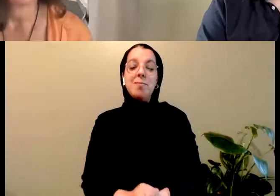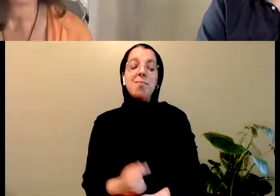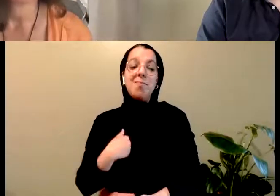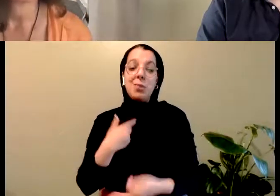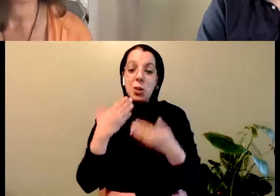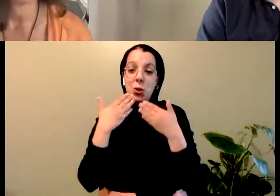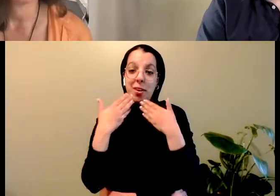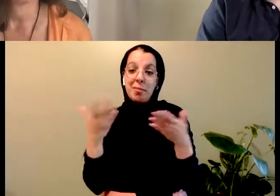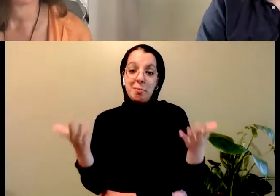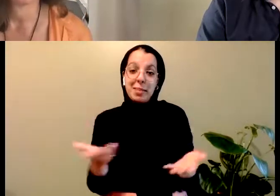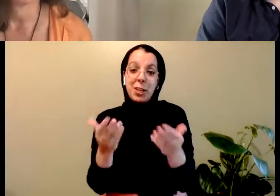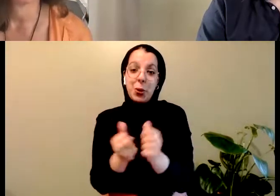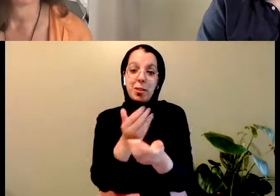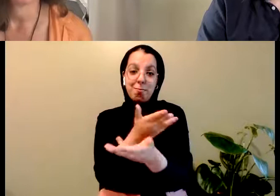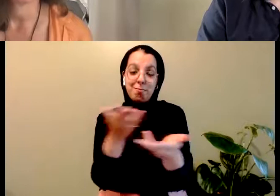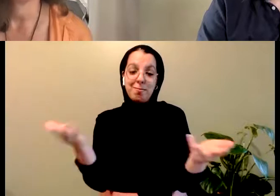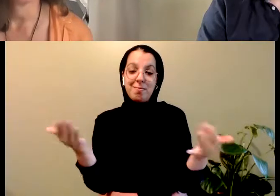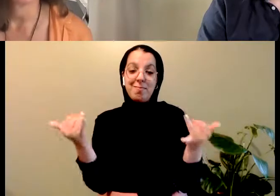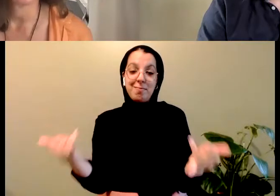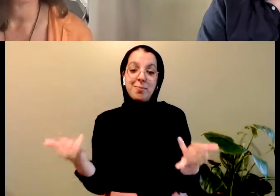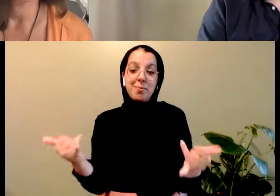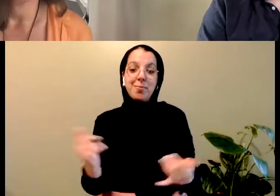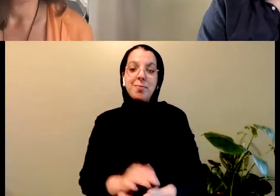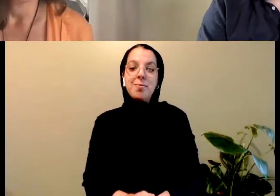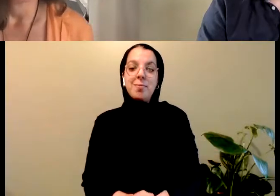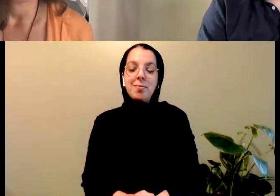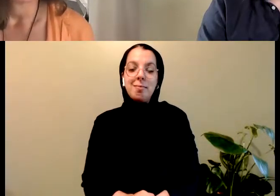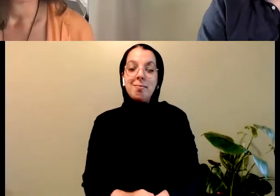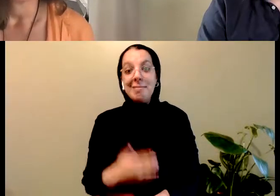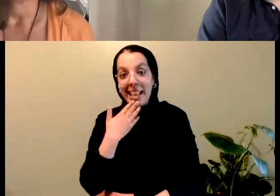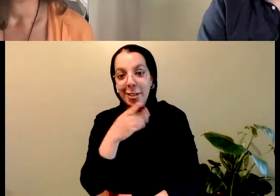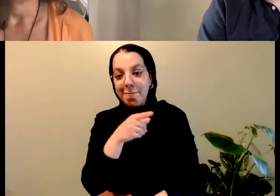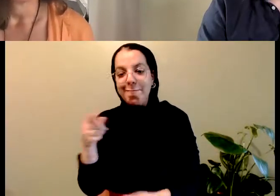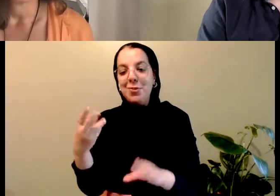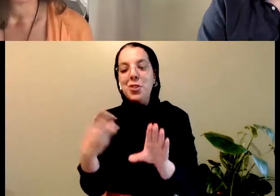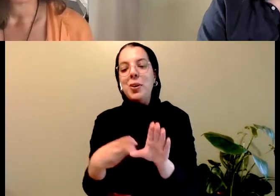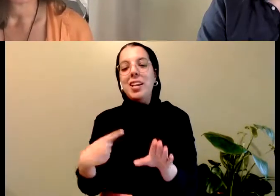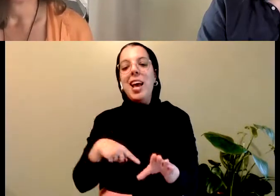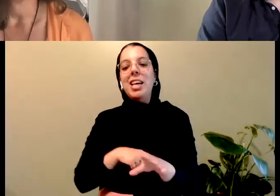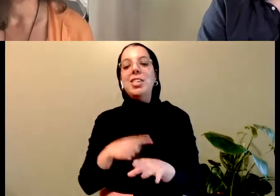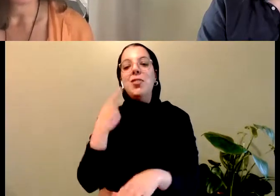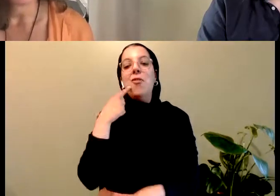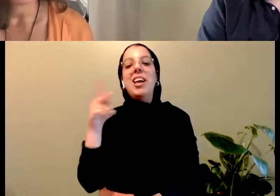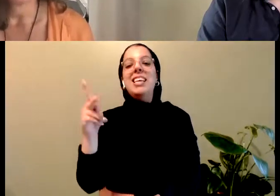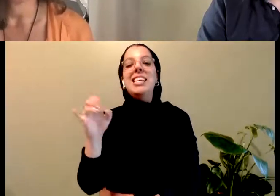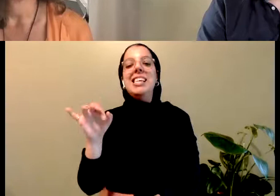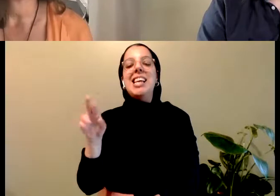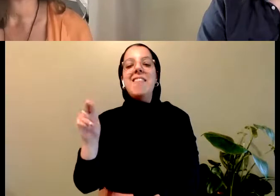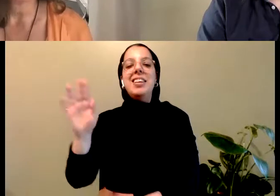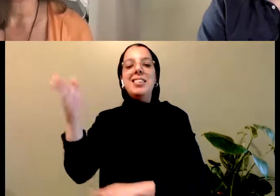with you today and thank you for joining us for Kevin Loring's lecture, the keynote